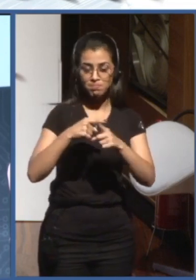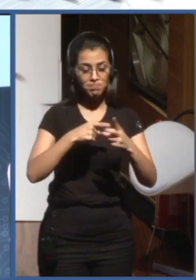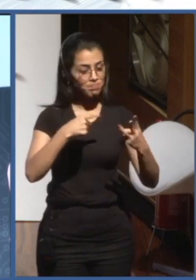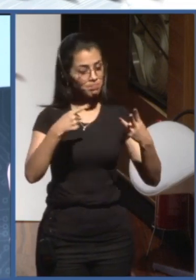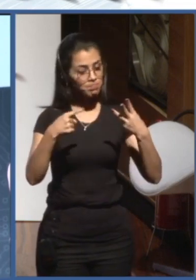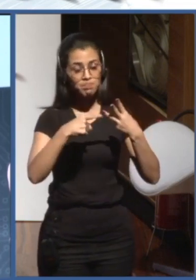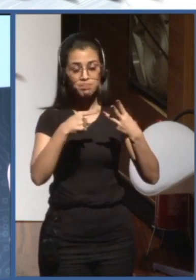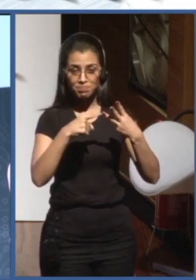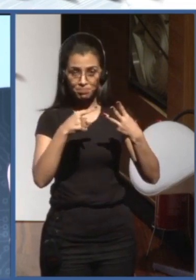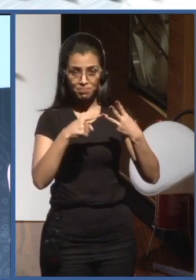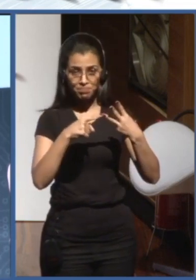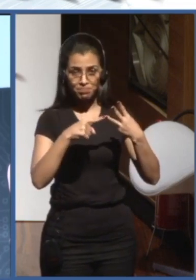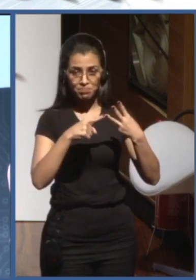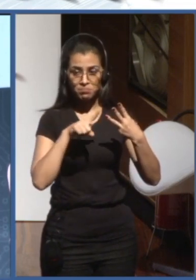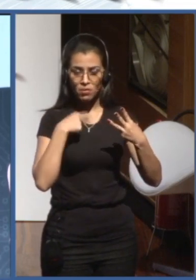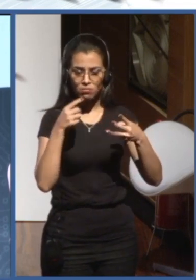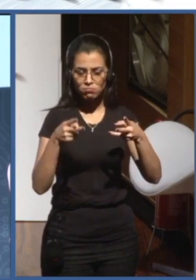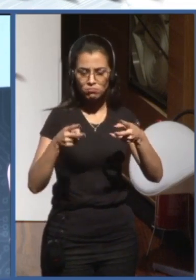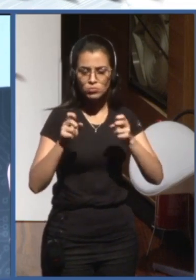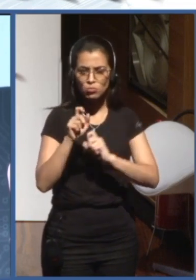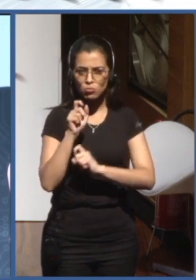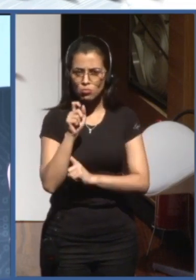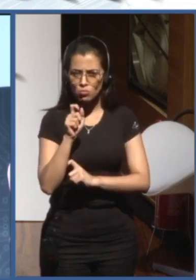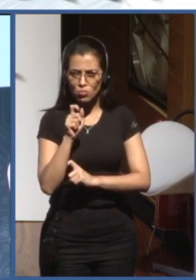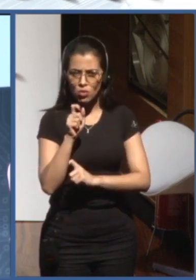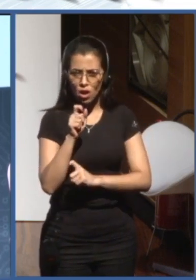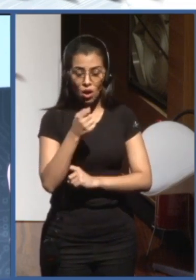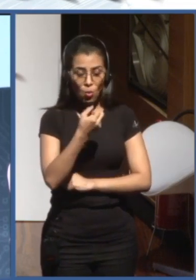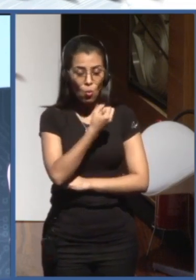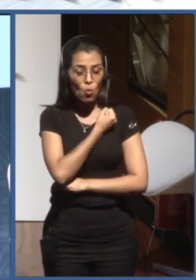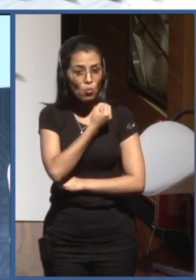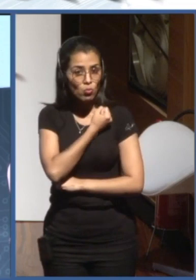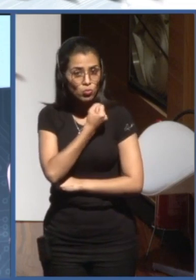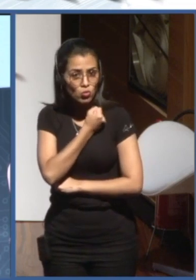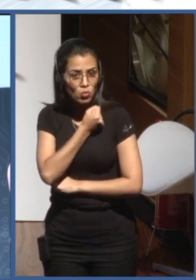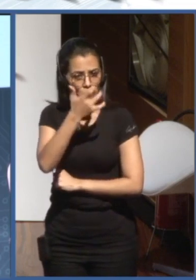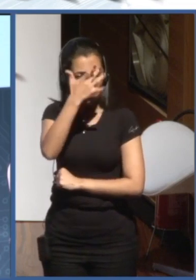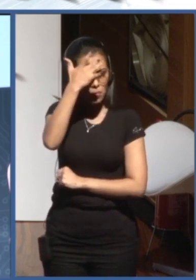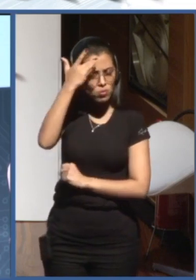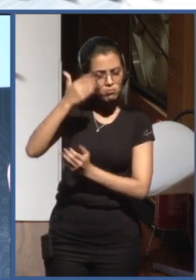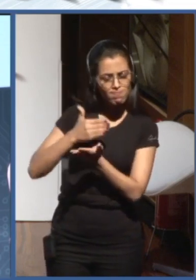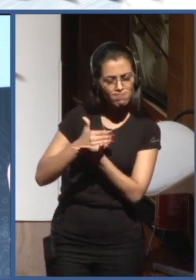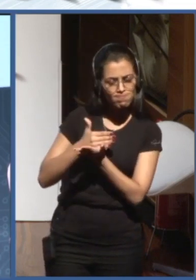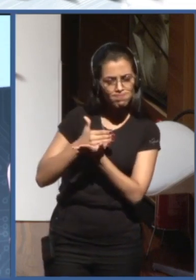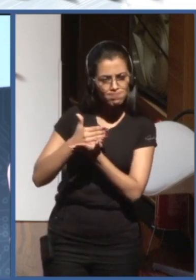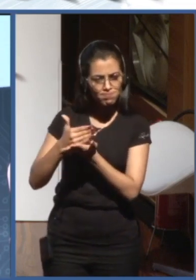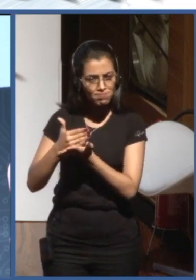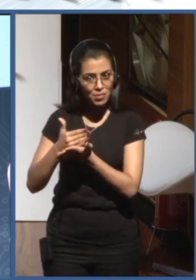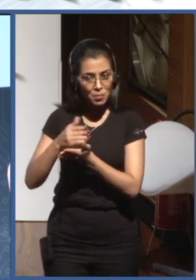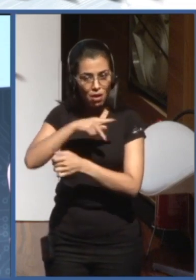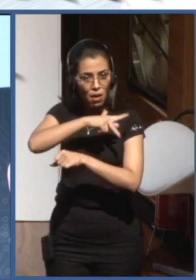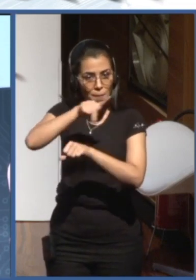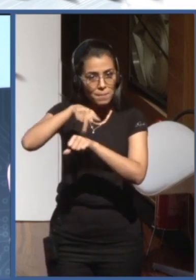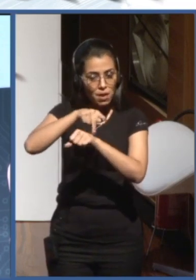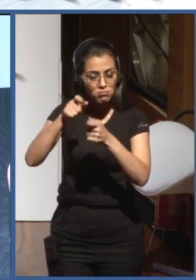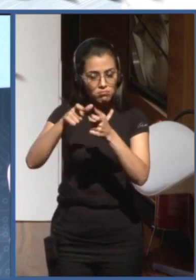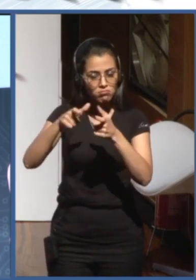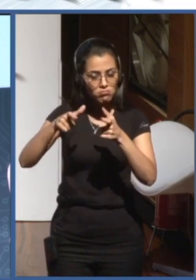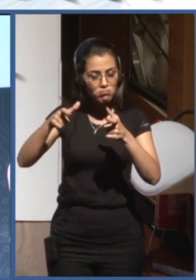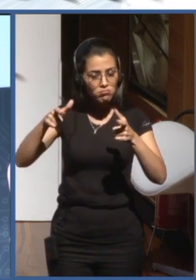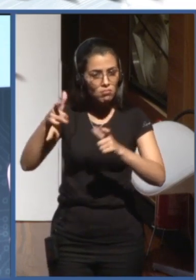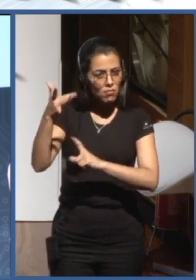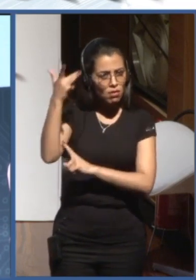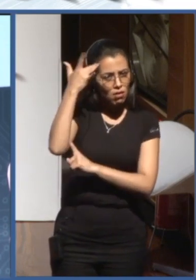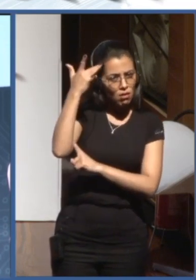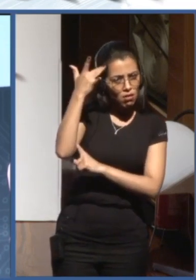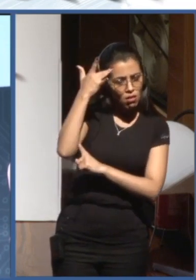do see now a number of initiatives from countries pulling together like-minded partners and I think you're